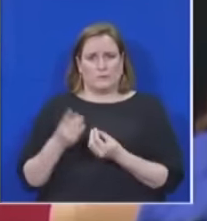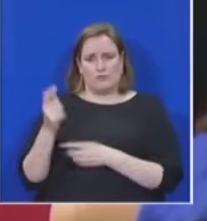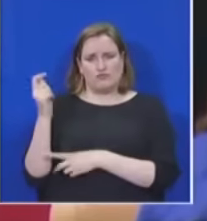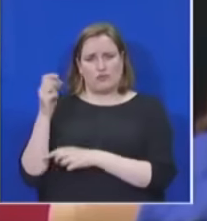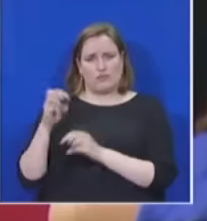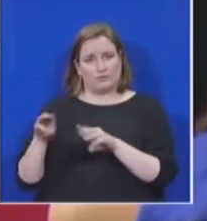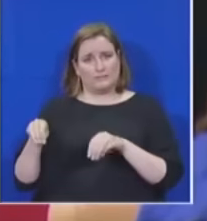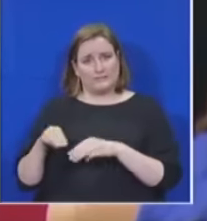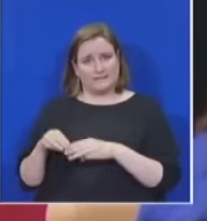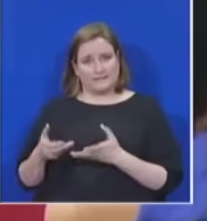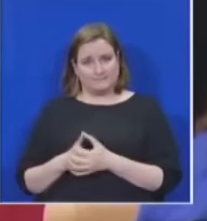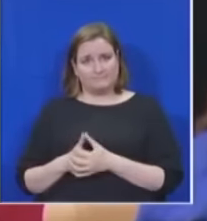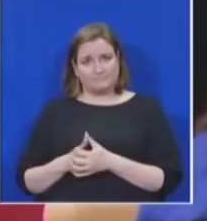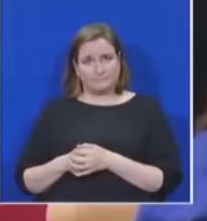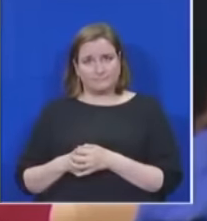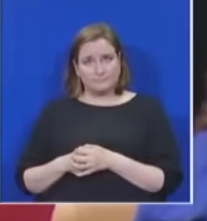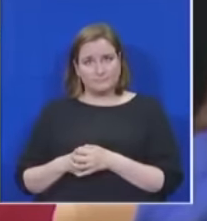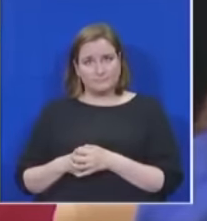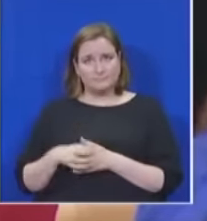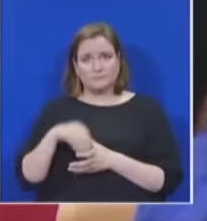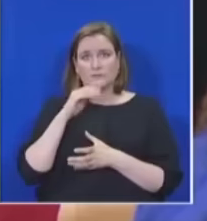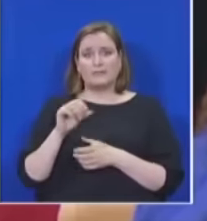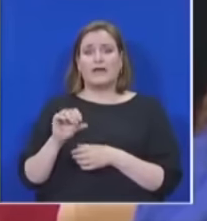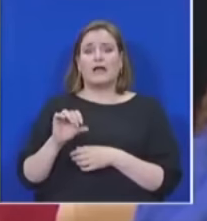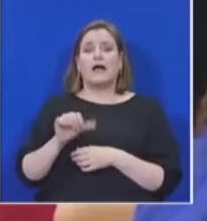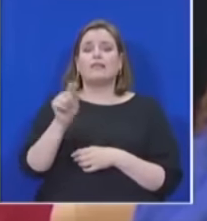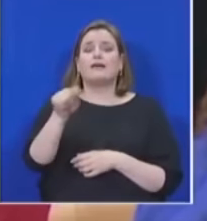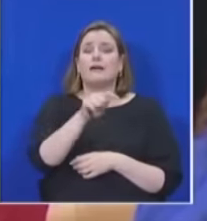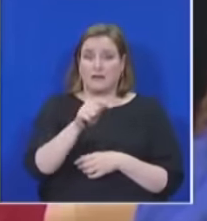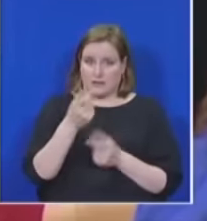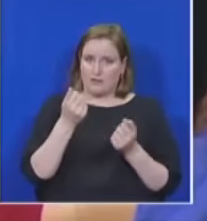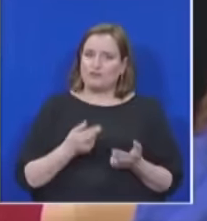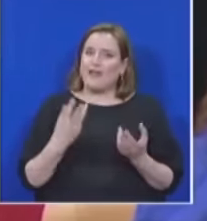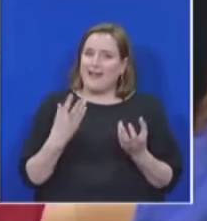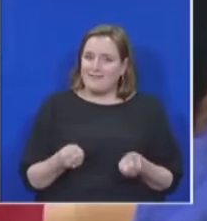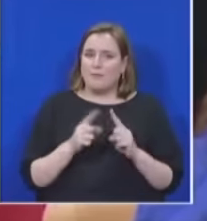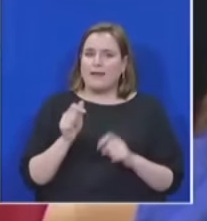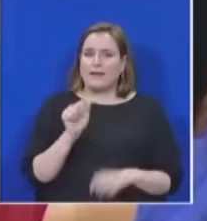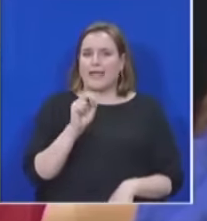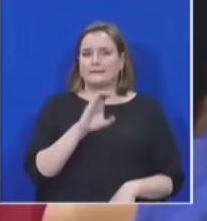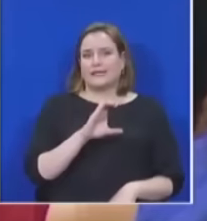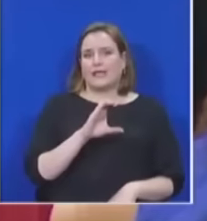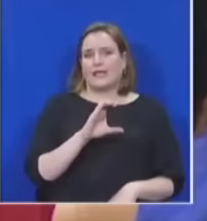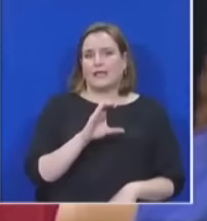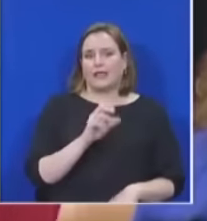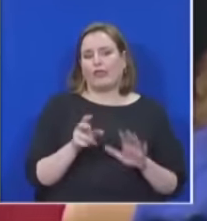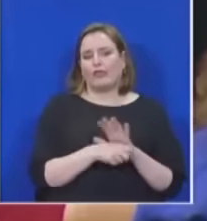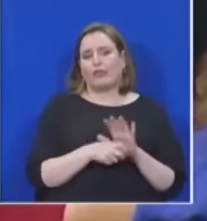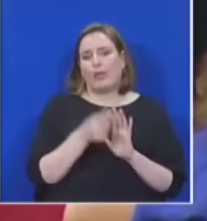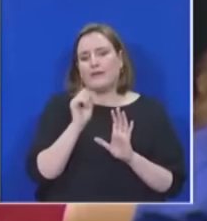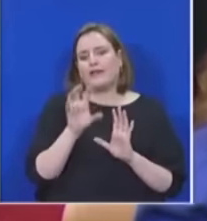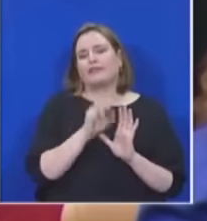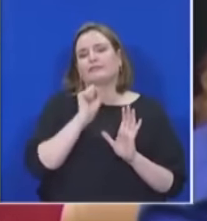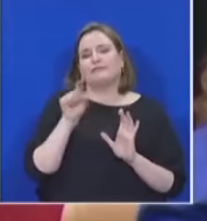Where resources are available there is corruption in the ANC to steal from the poor How is